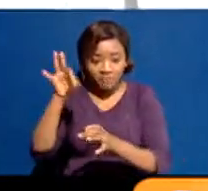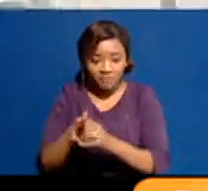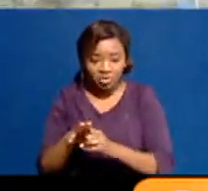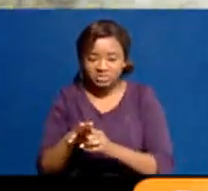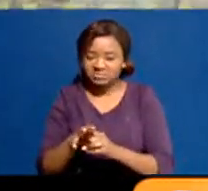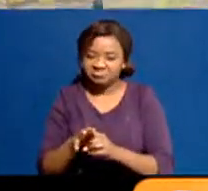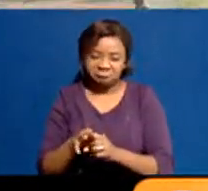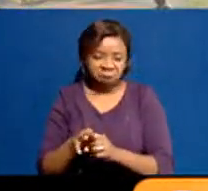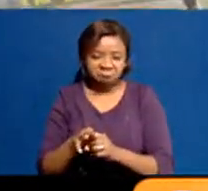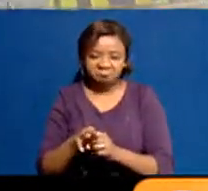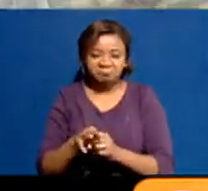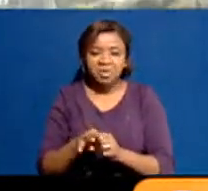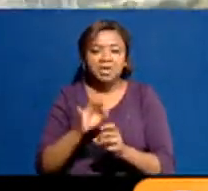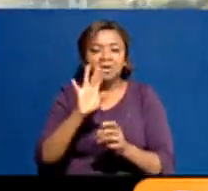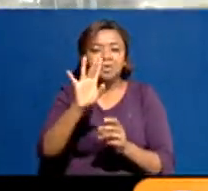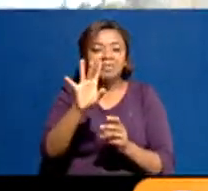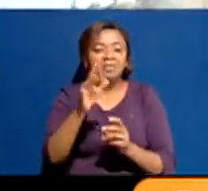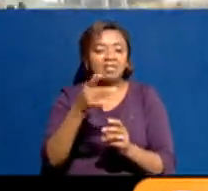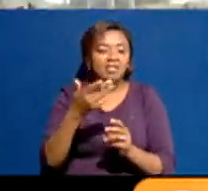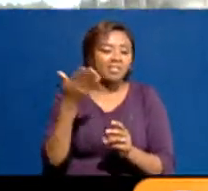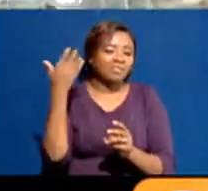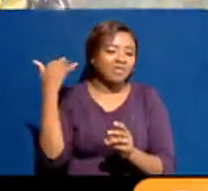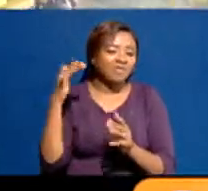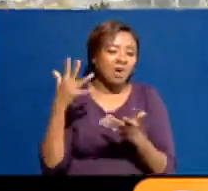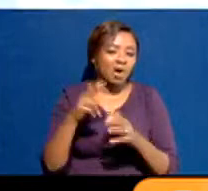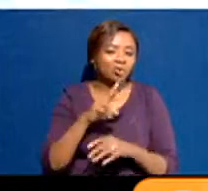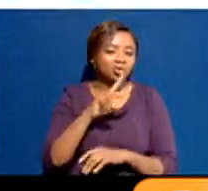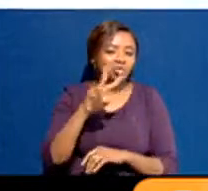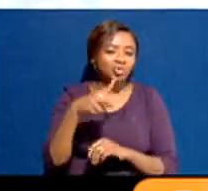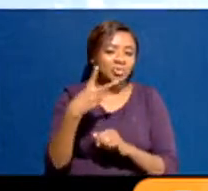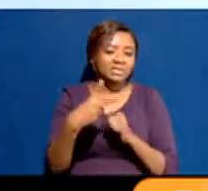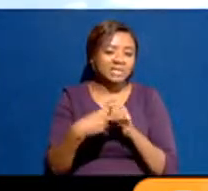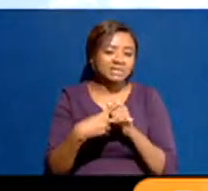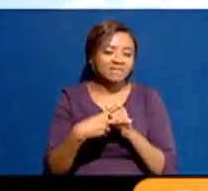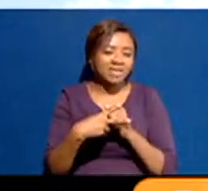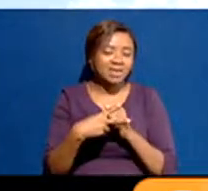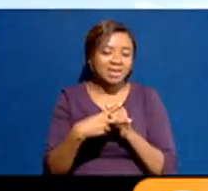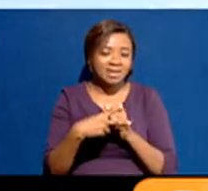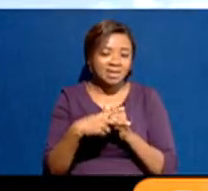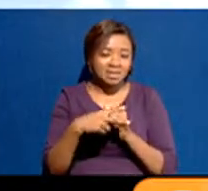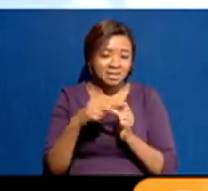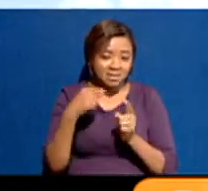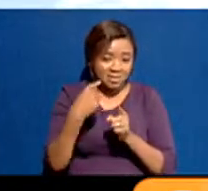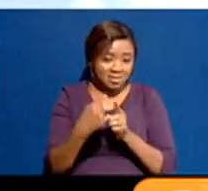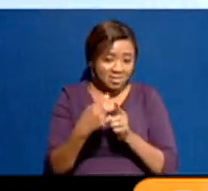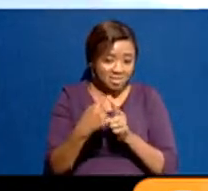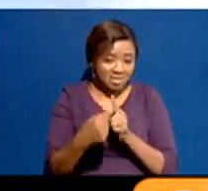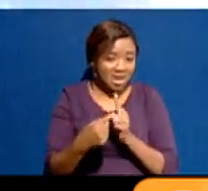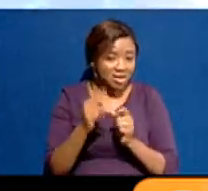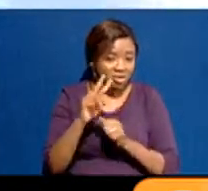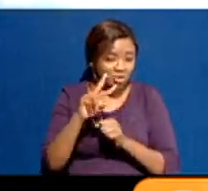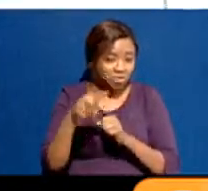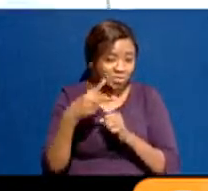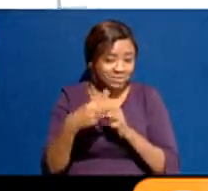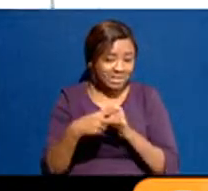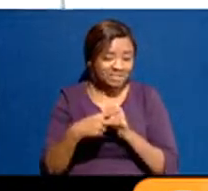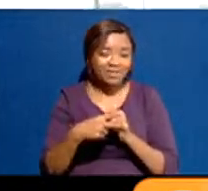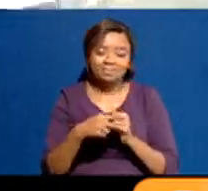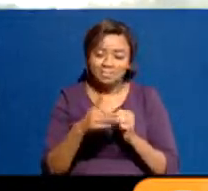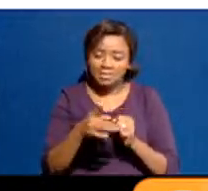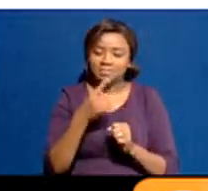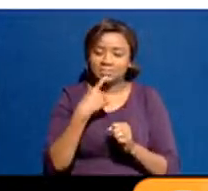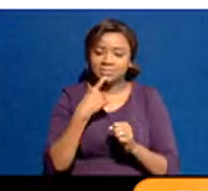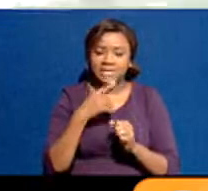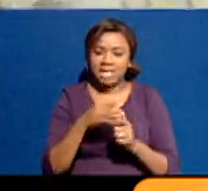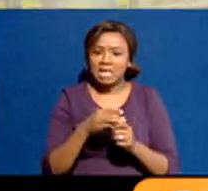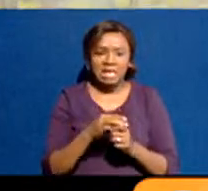to 207, because that was the same charge, even though then the issues, I think, maybe the electoral malpractices were a lot